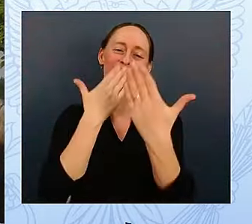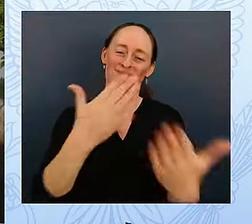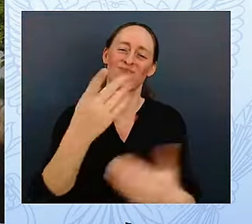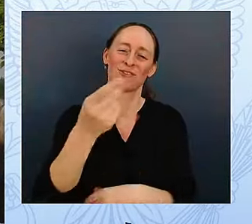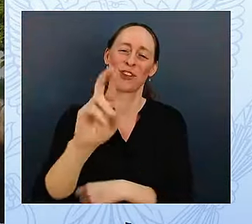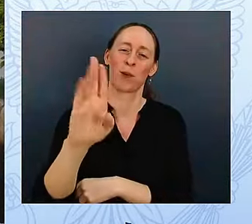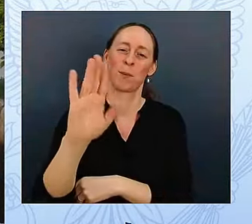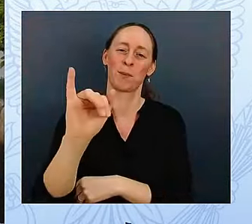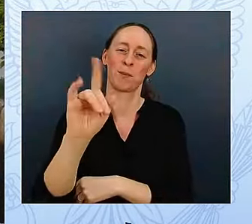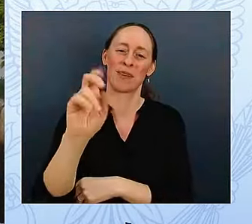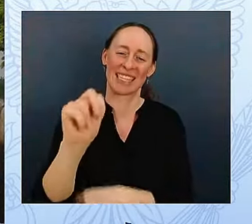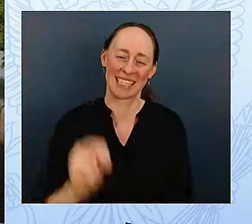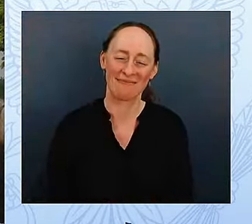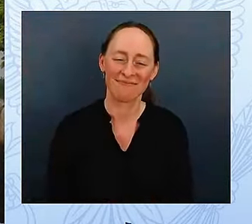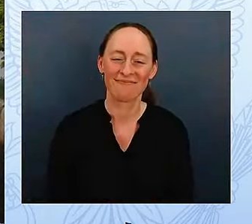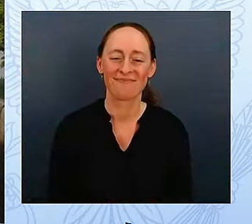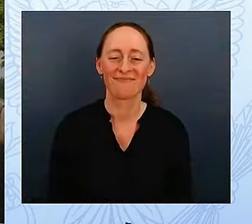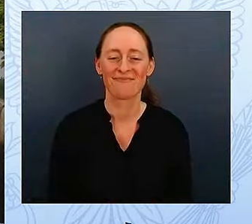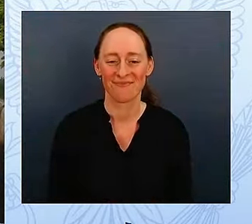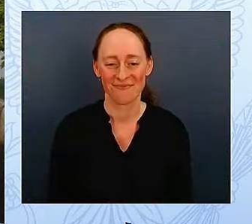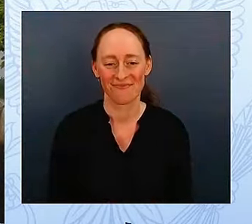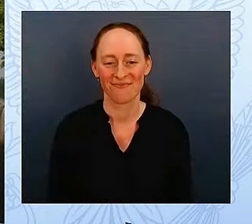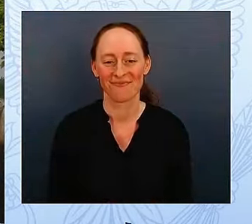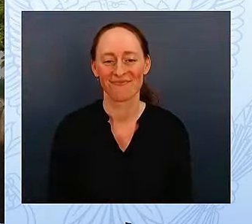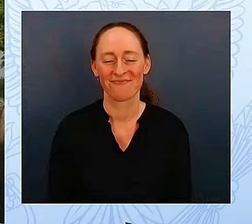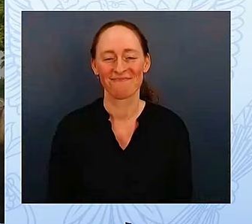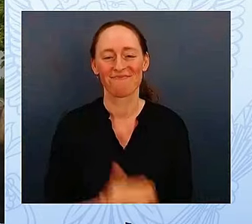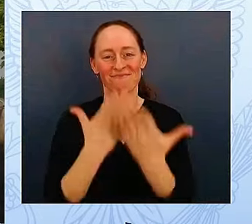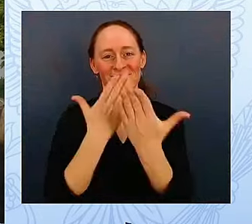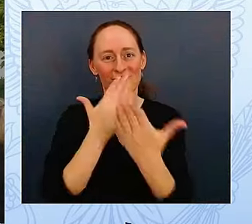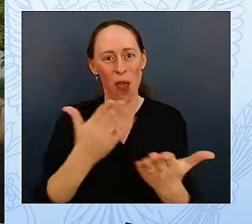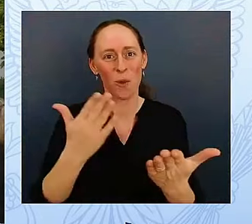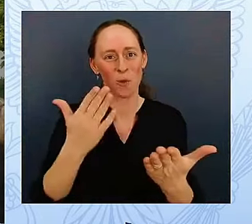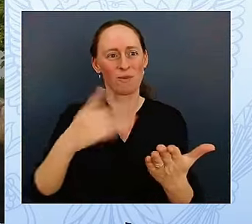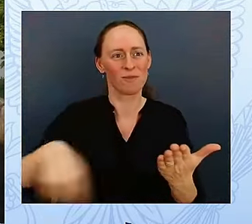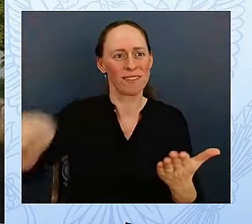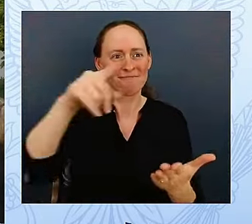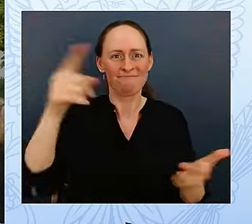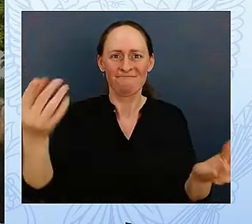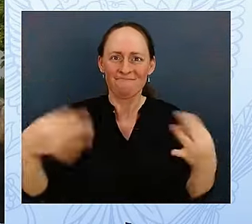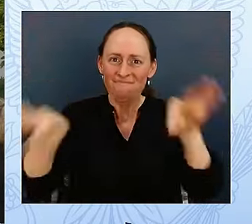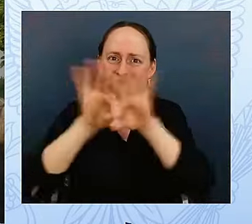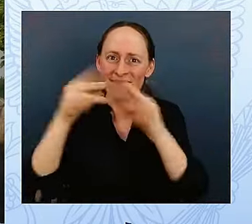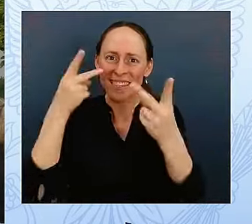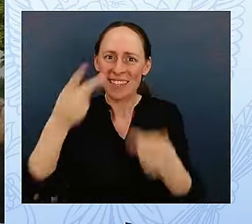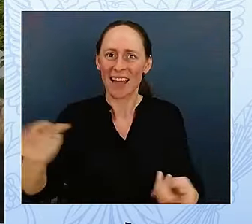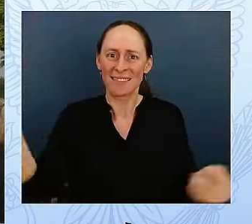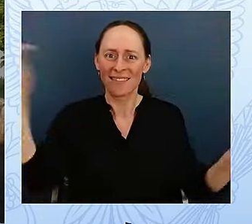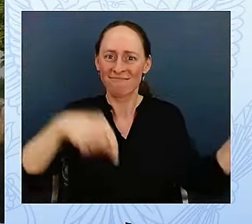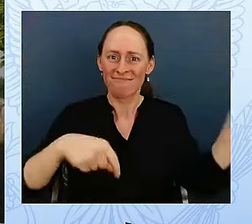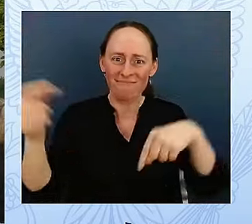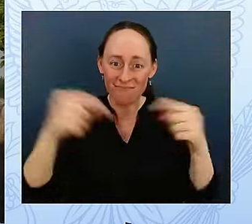Thank you so much, distinguished guest, West Wing families, and our gracious host, the First Lady.